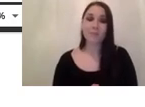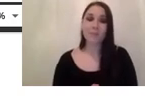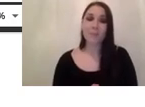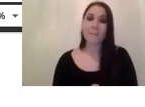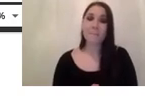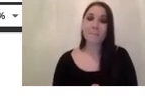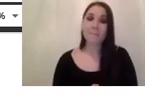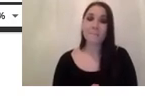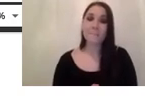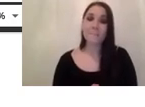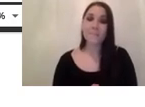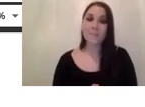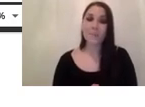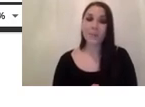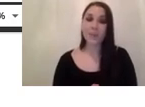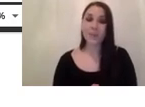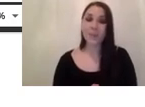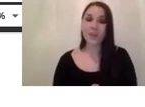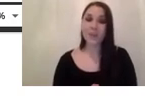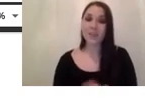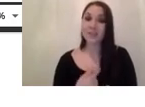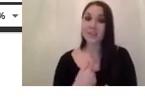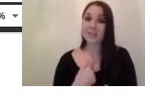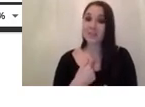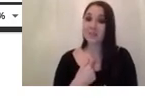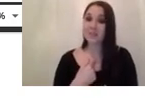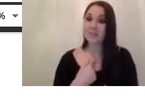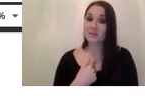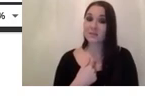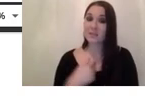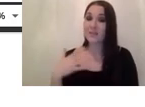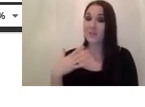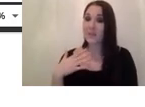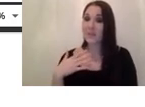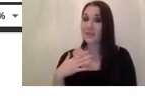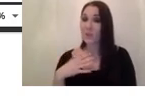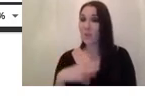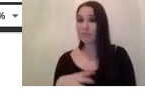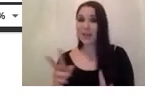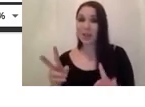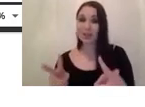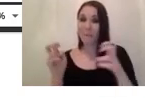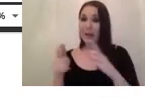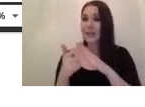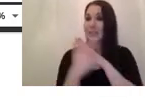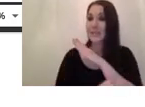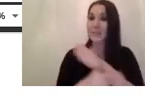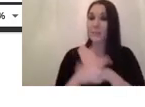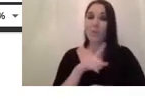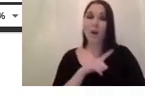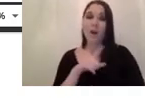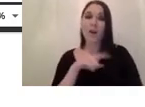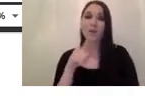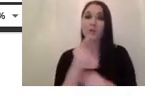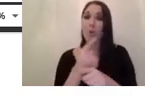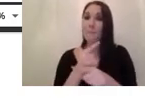i didn't want to get into those into that topic because um here i i want to talk